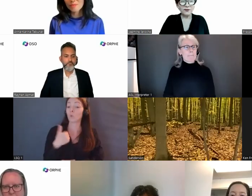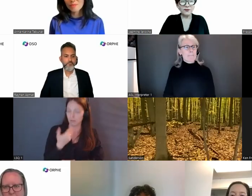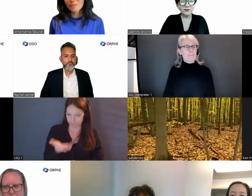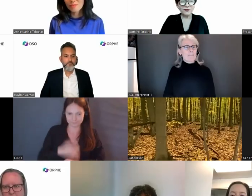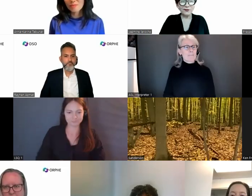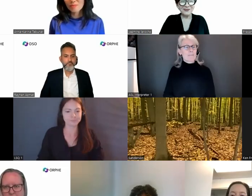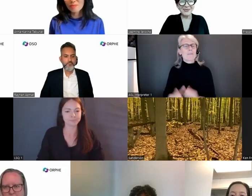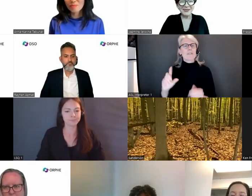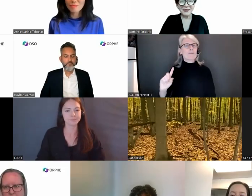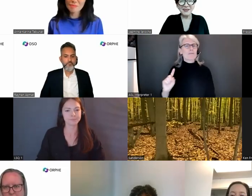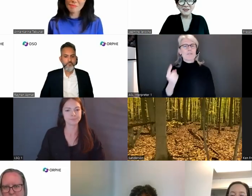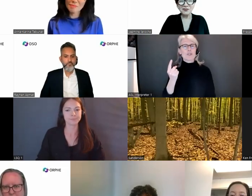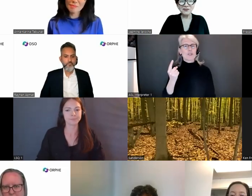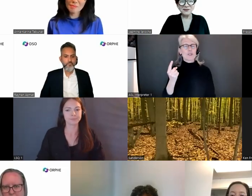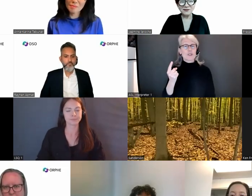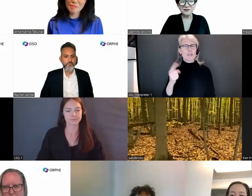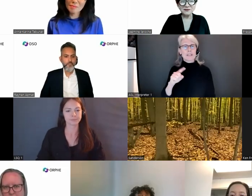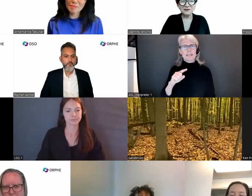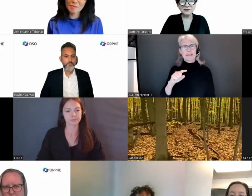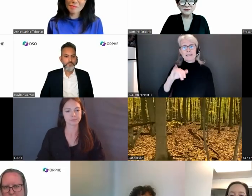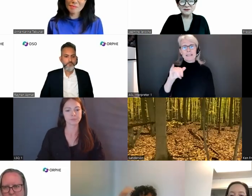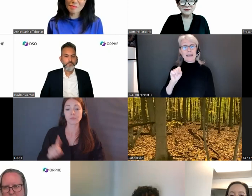First up, Yasmin.